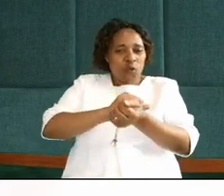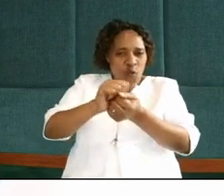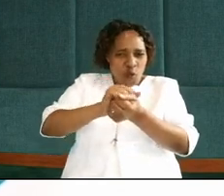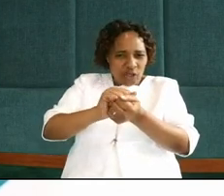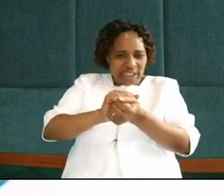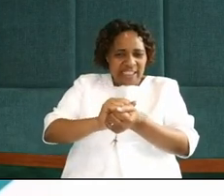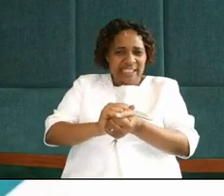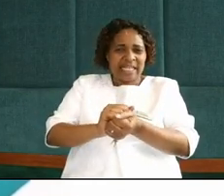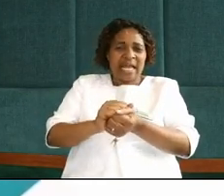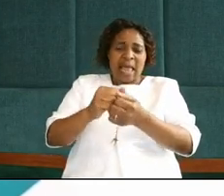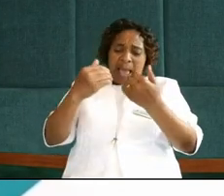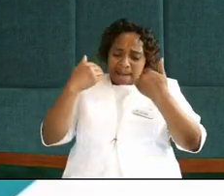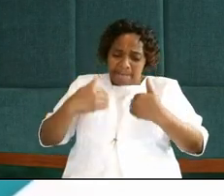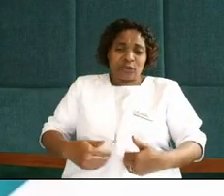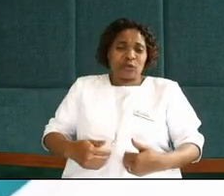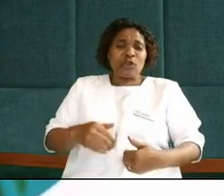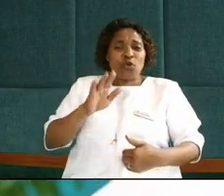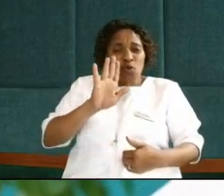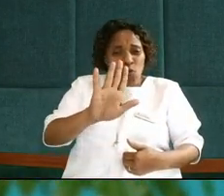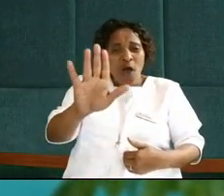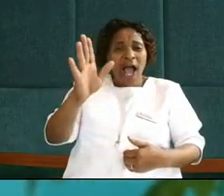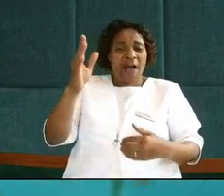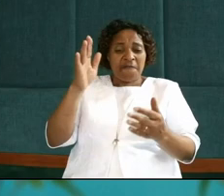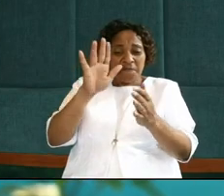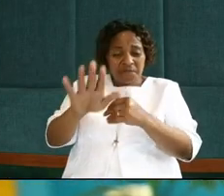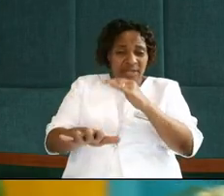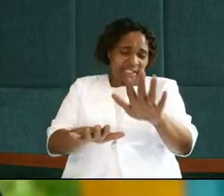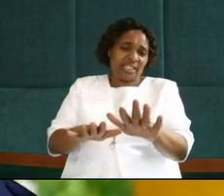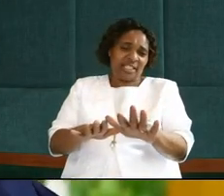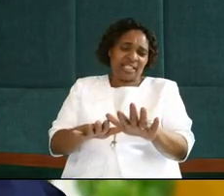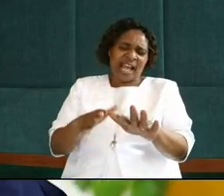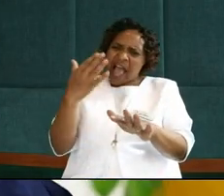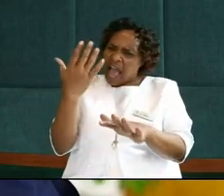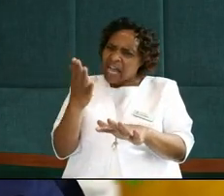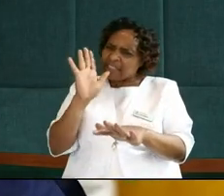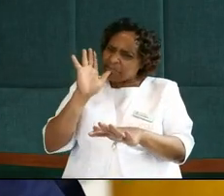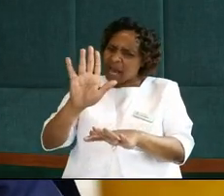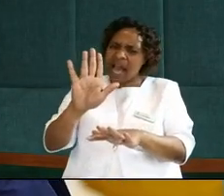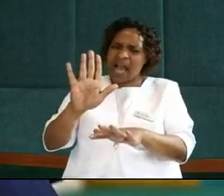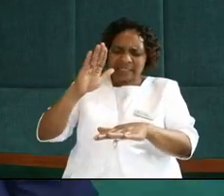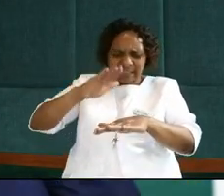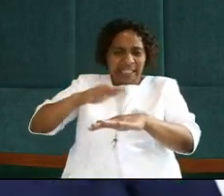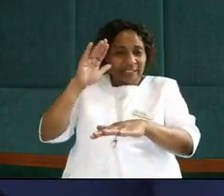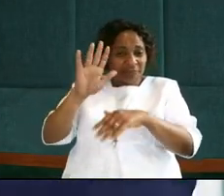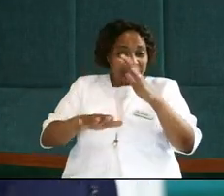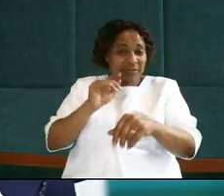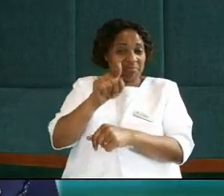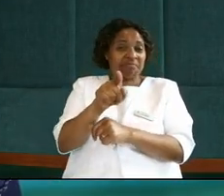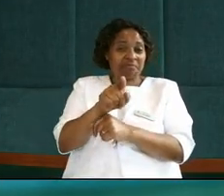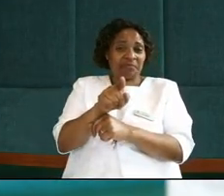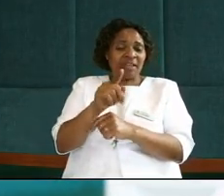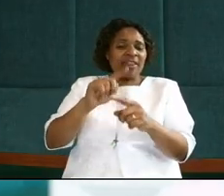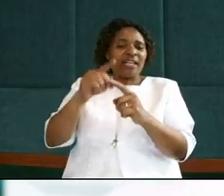just touching your feet, Jesus, the hands of God himself touching your feet and